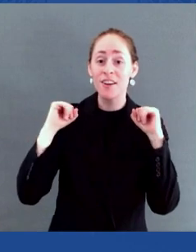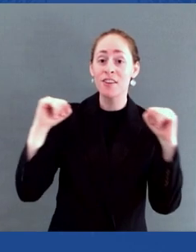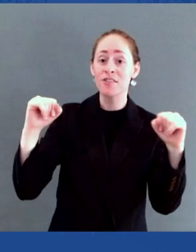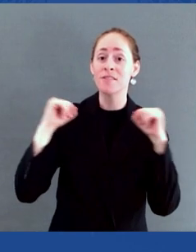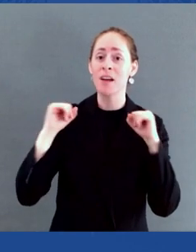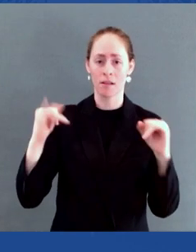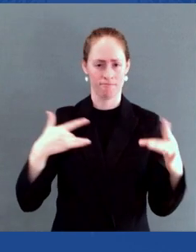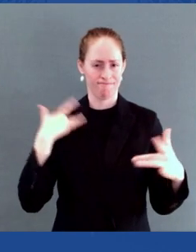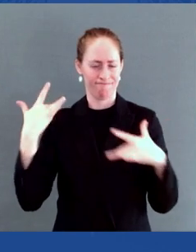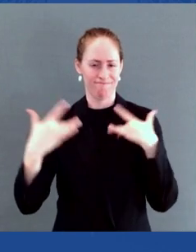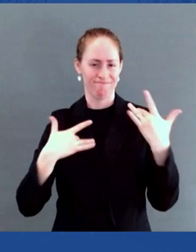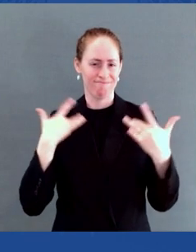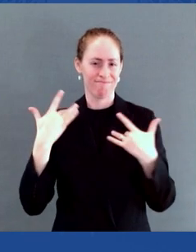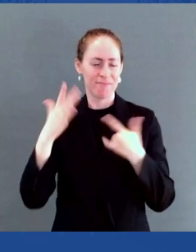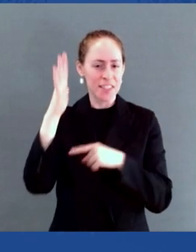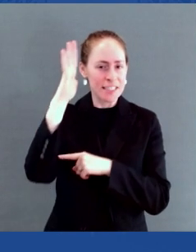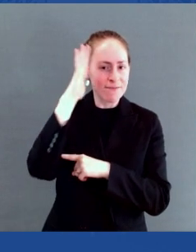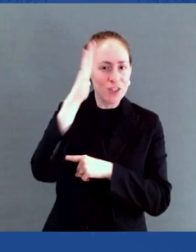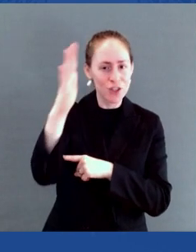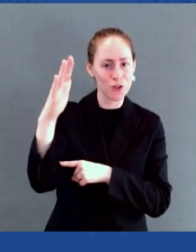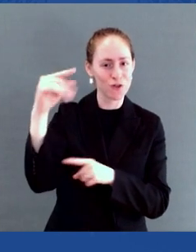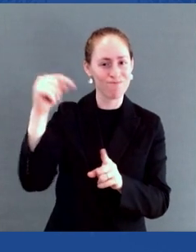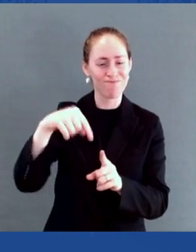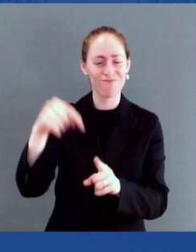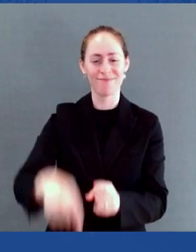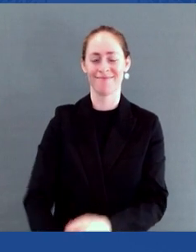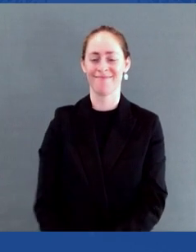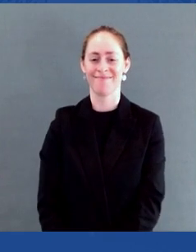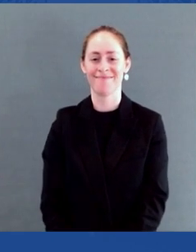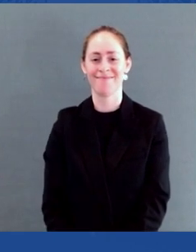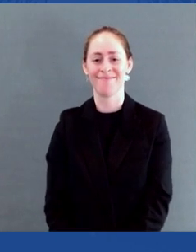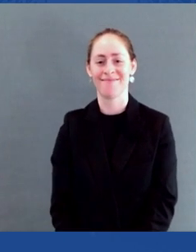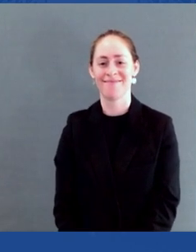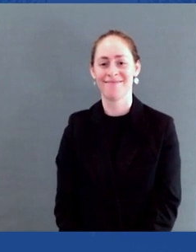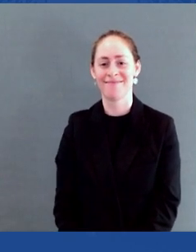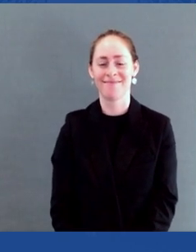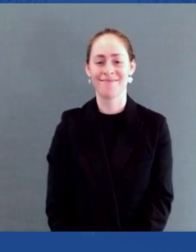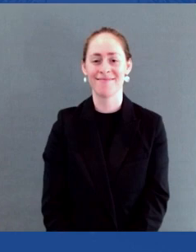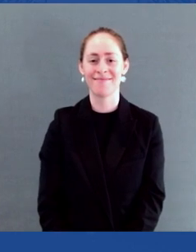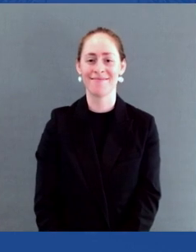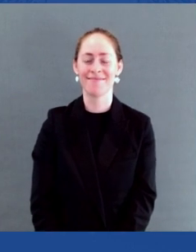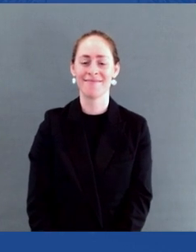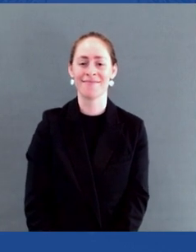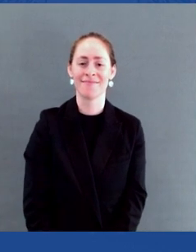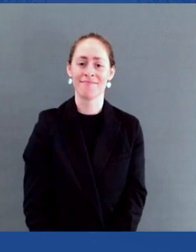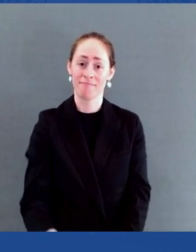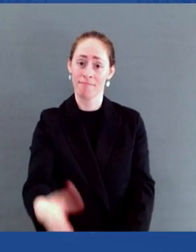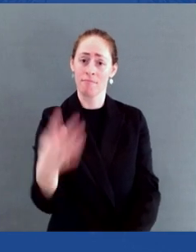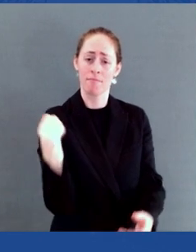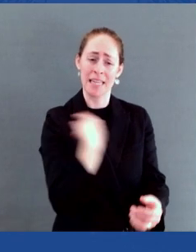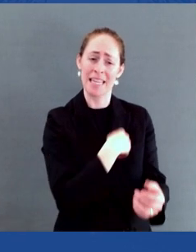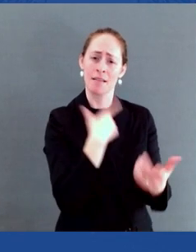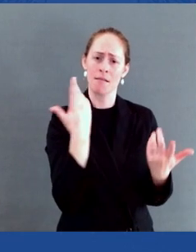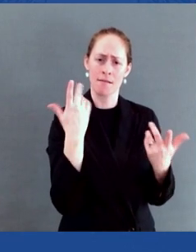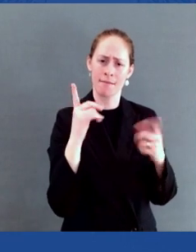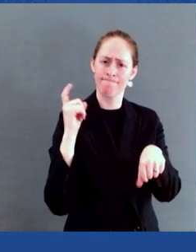often begin in an effort to speak up for someone in our own home, a loved one, a friend,